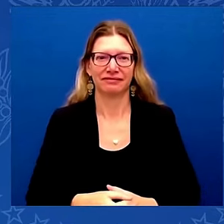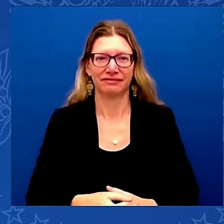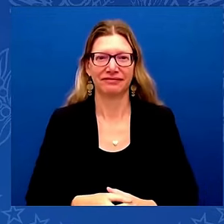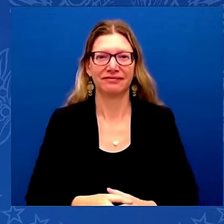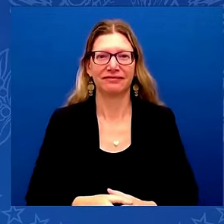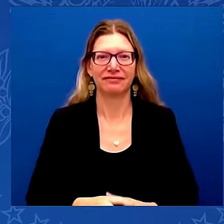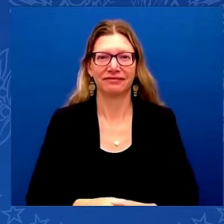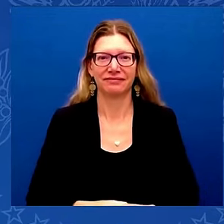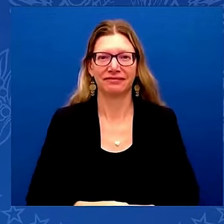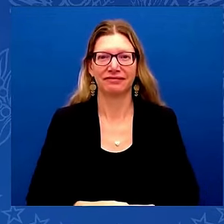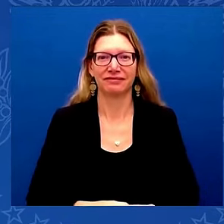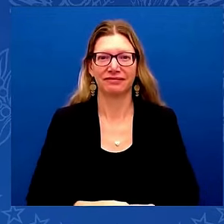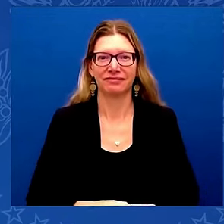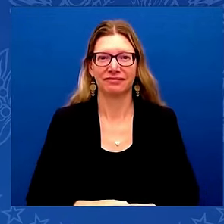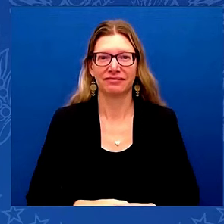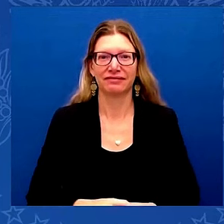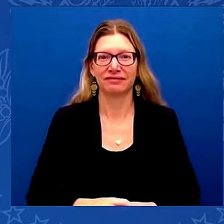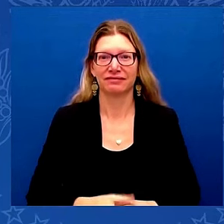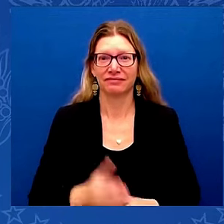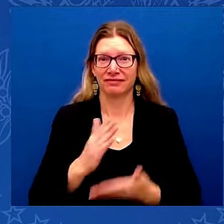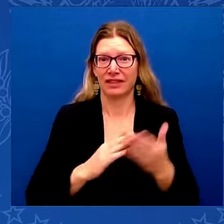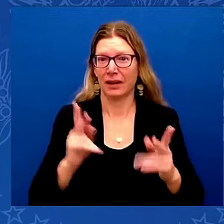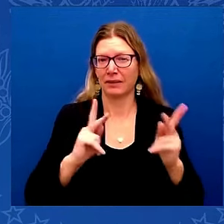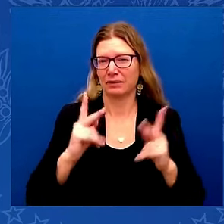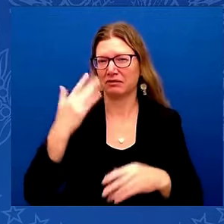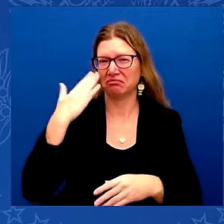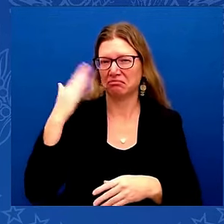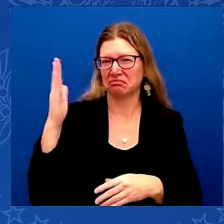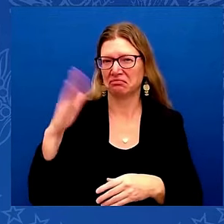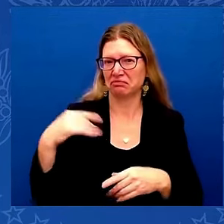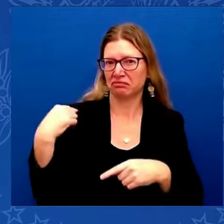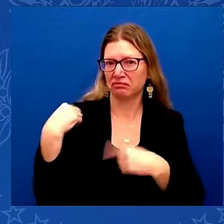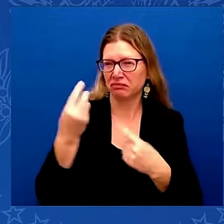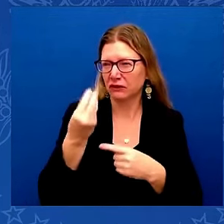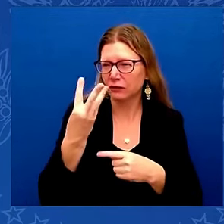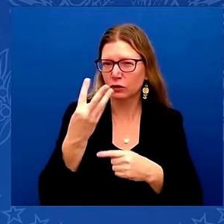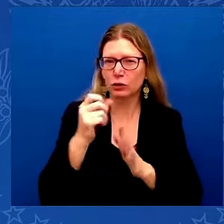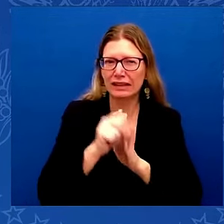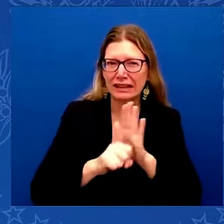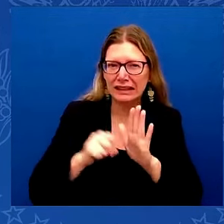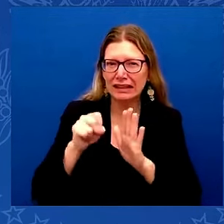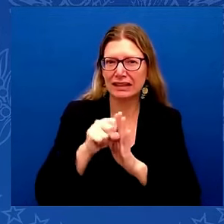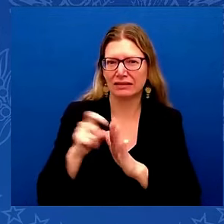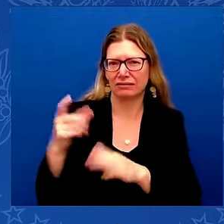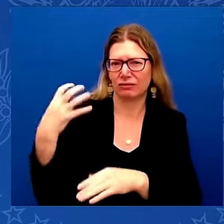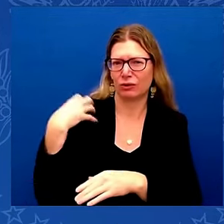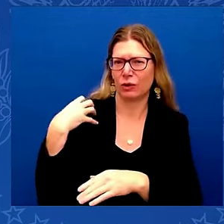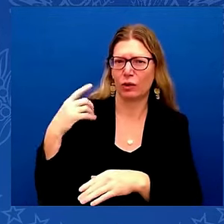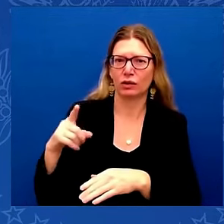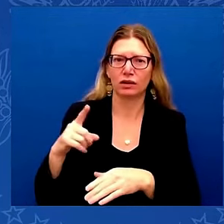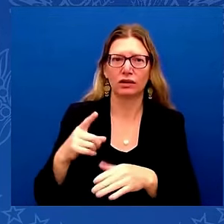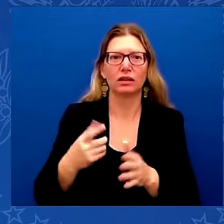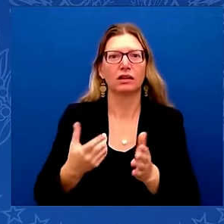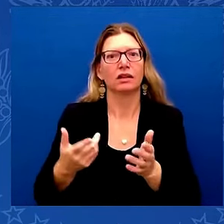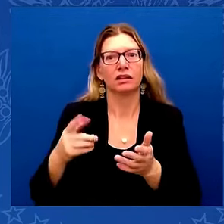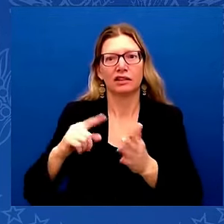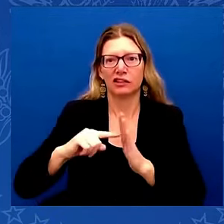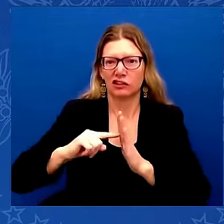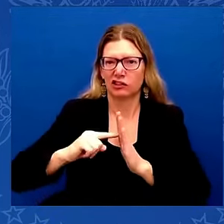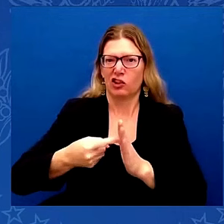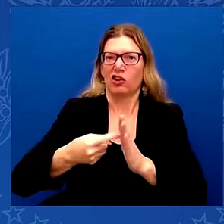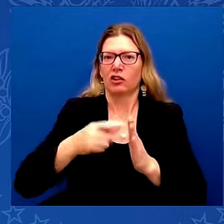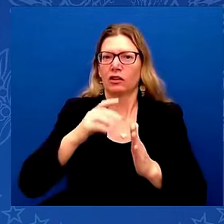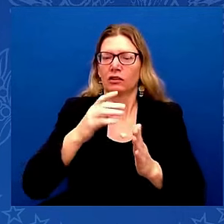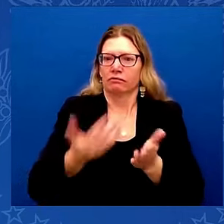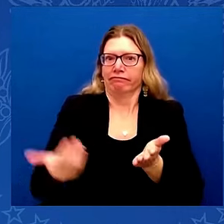And some folks here know, over the past few seasons, the coach has restarted the old Army football tradition. Every time